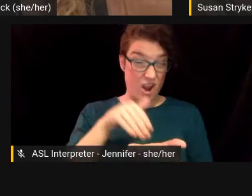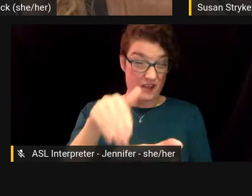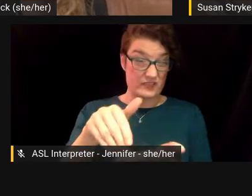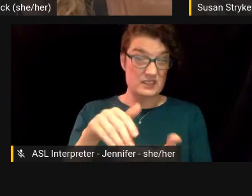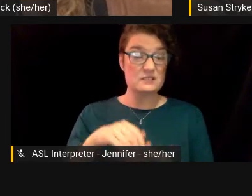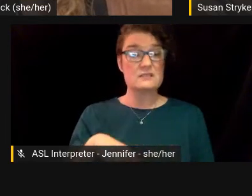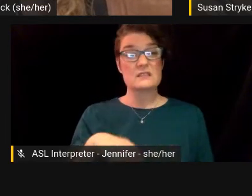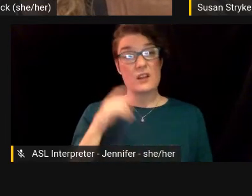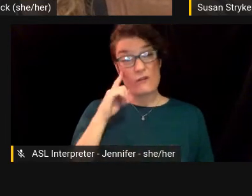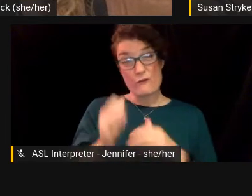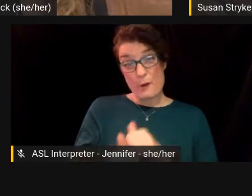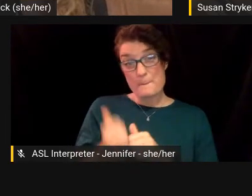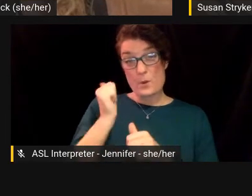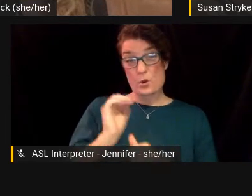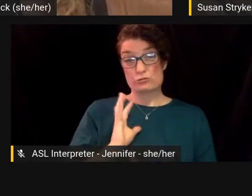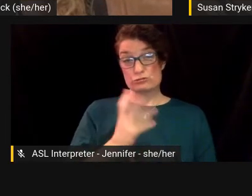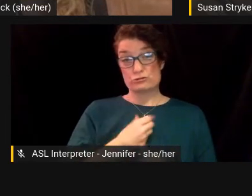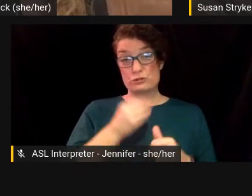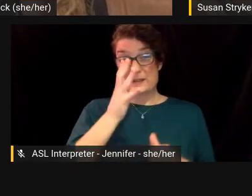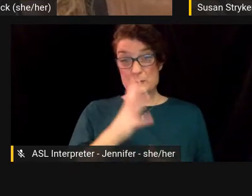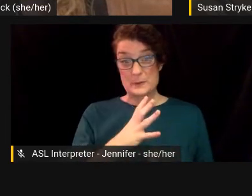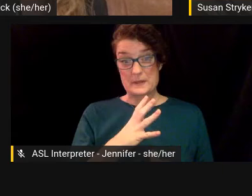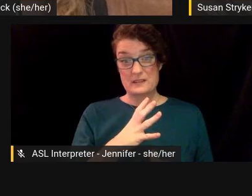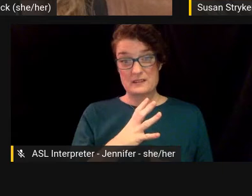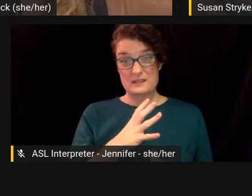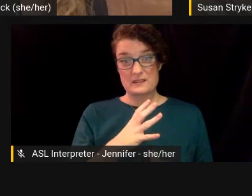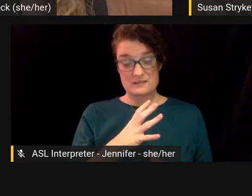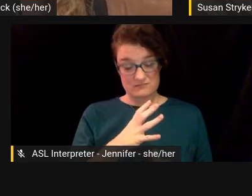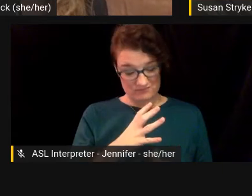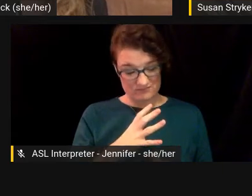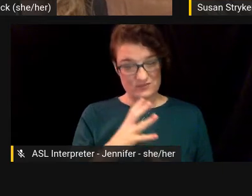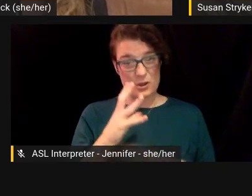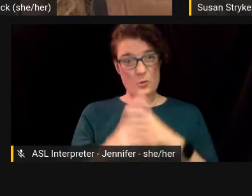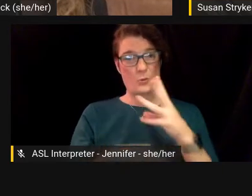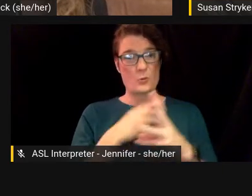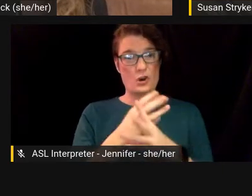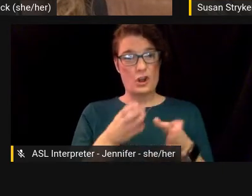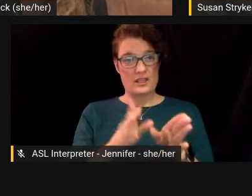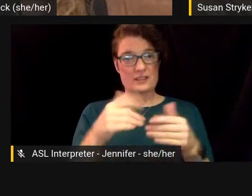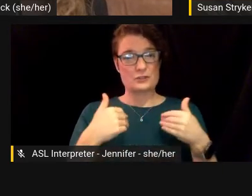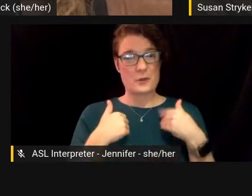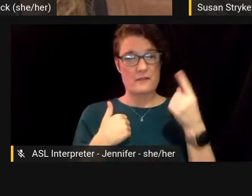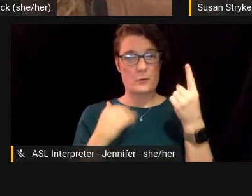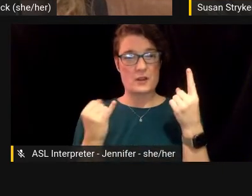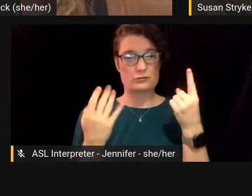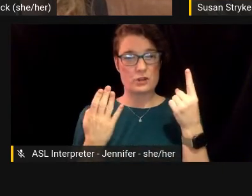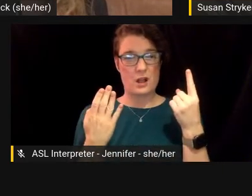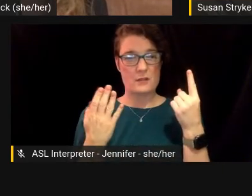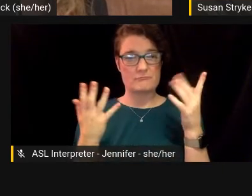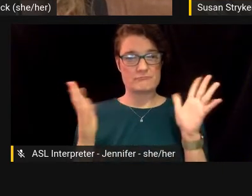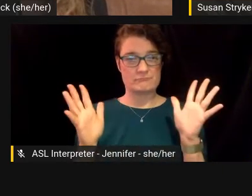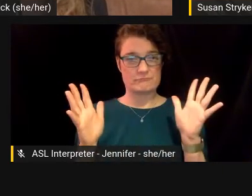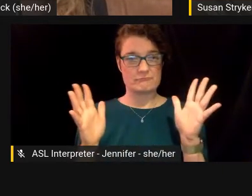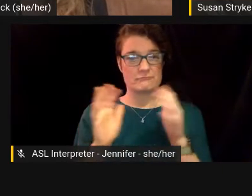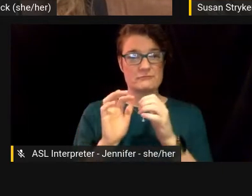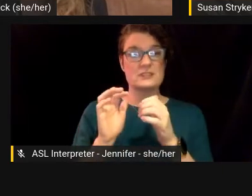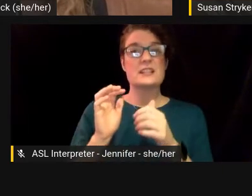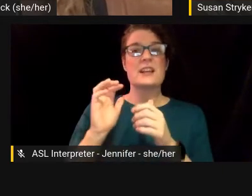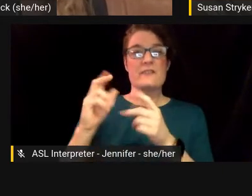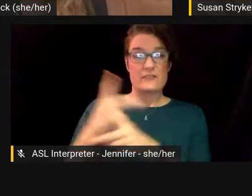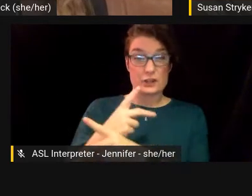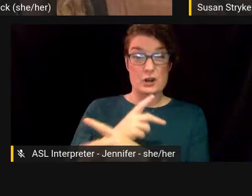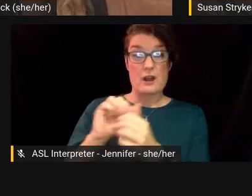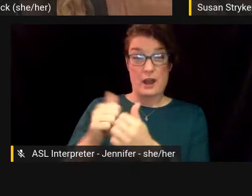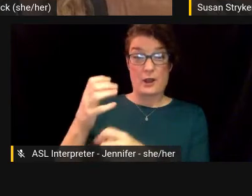trans women, the world lets you have one job and that is to figure out how to get the world to pay you for being a trans